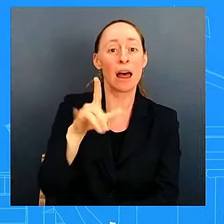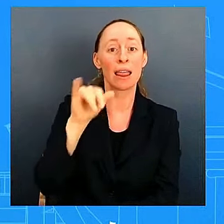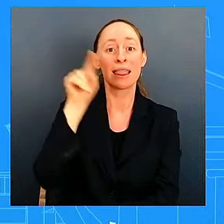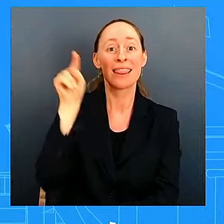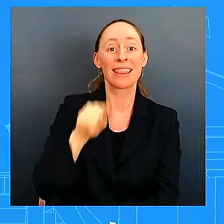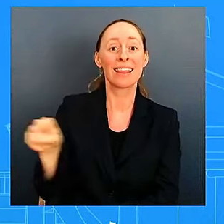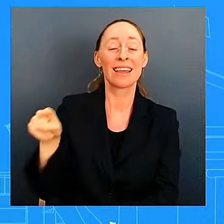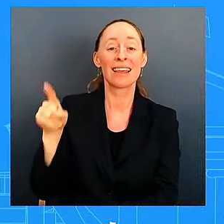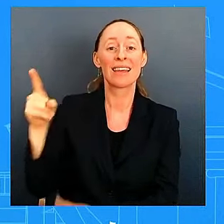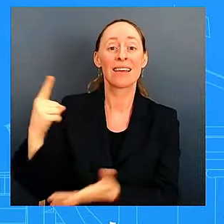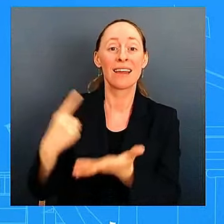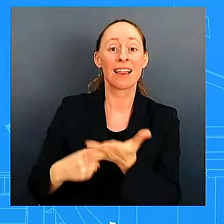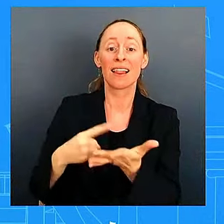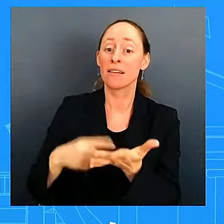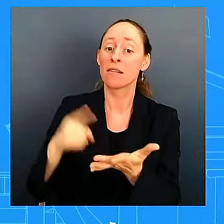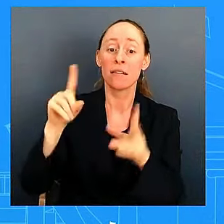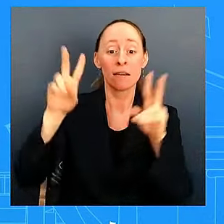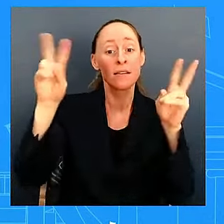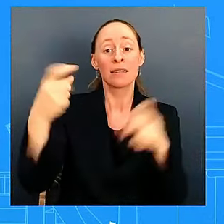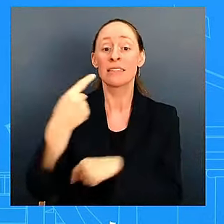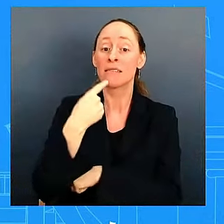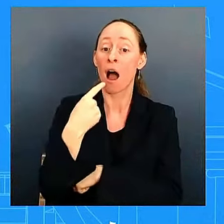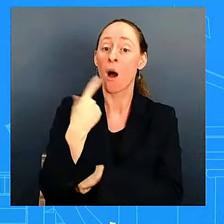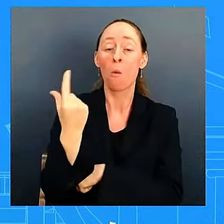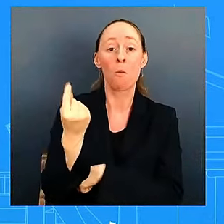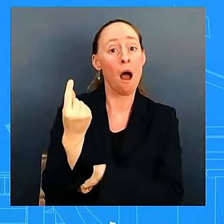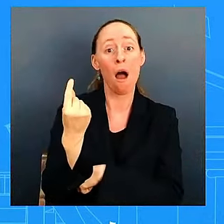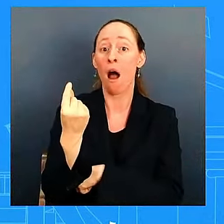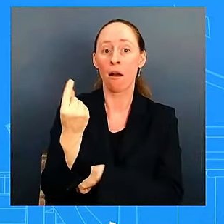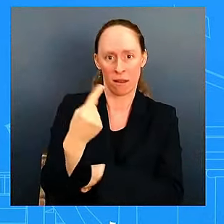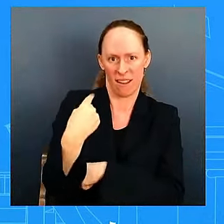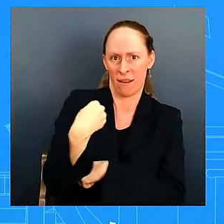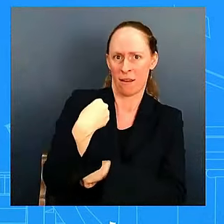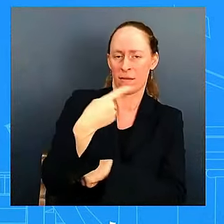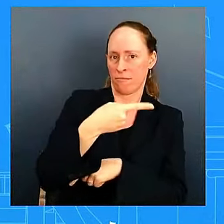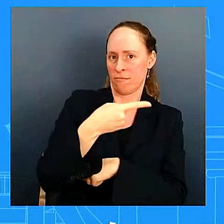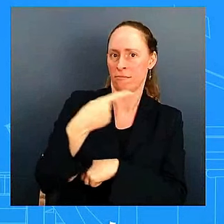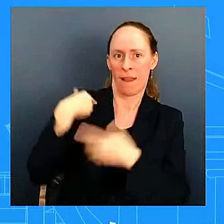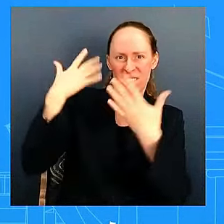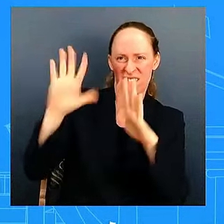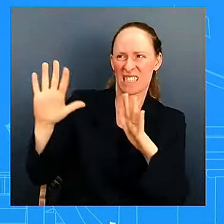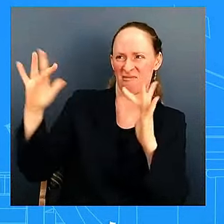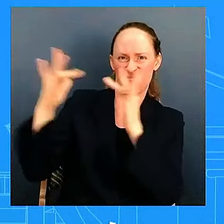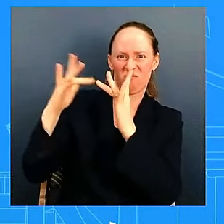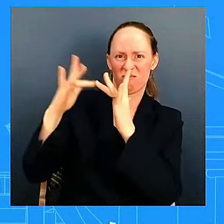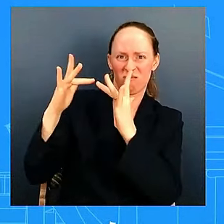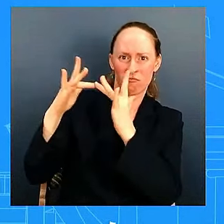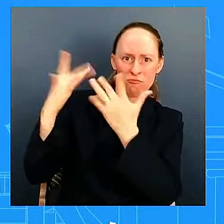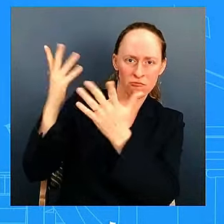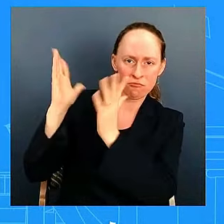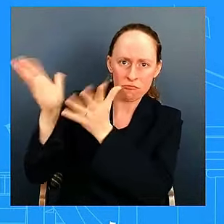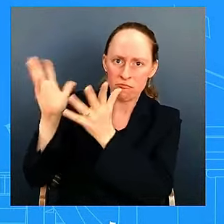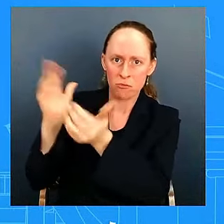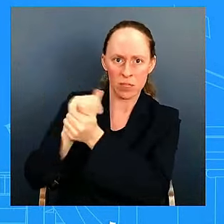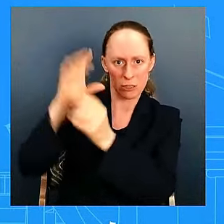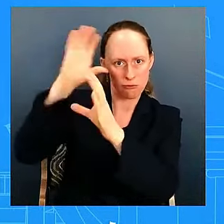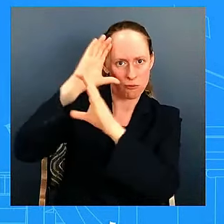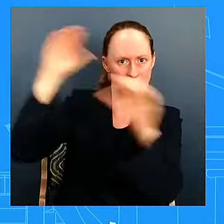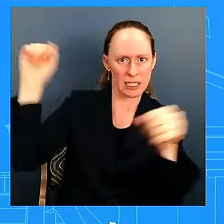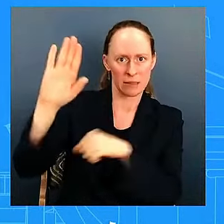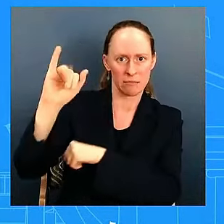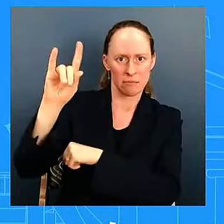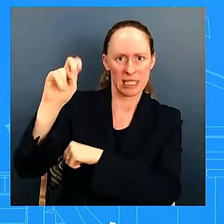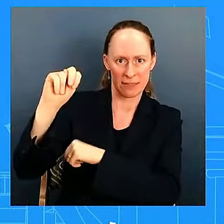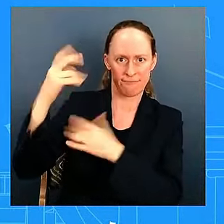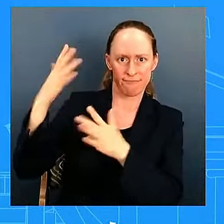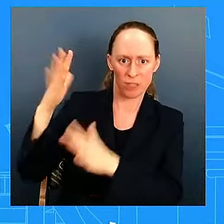i just spoke to the president he just called me he just called me yesterday afternoon so he said that this morning i missed him and called him right back and